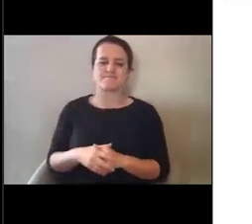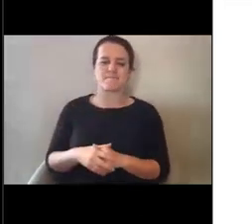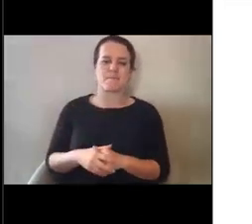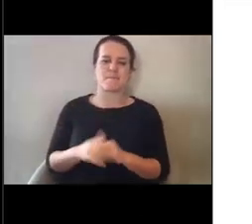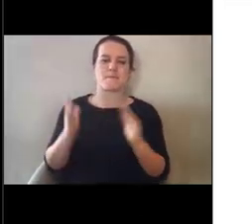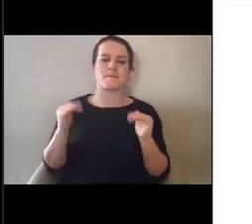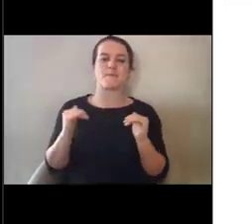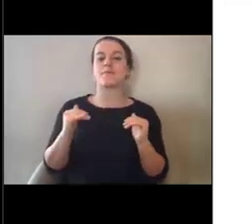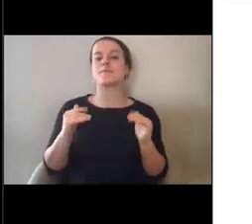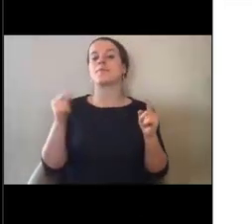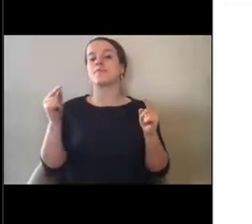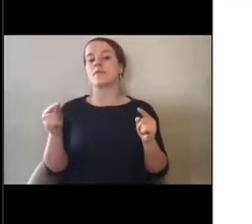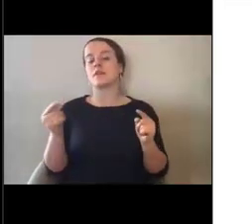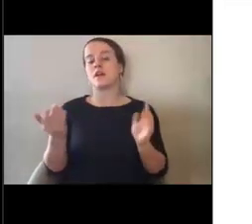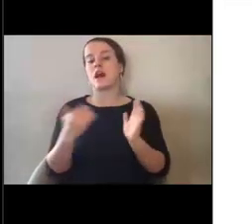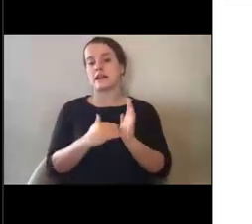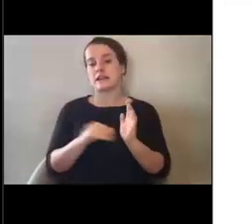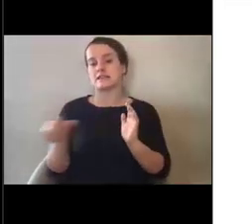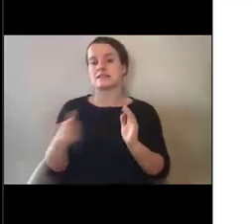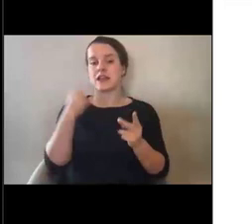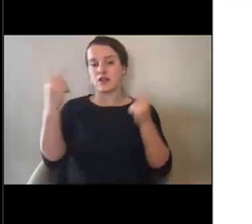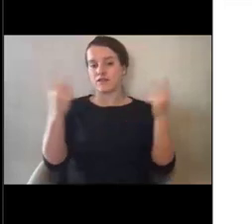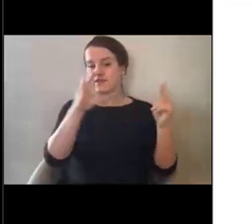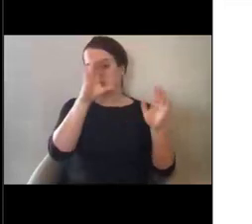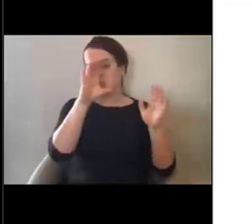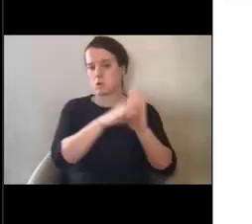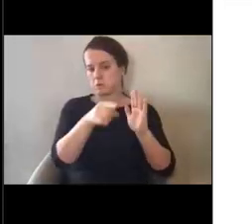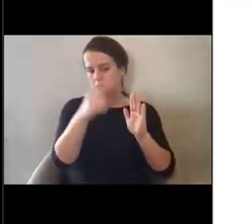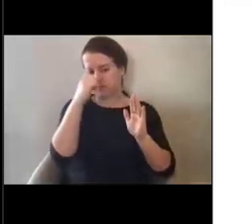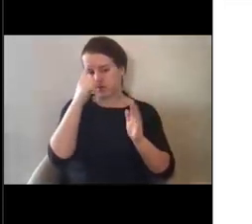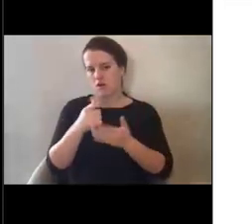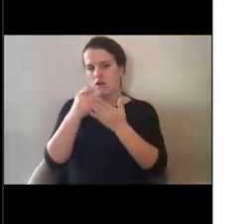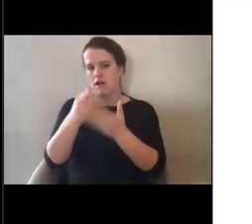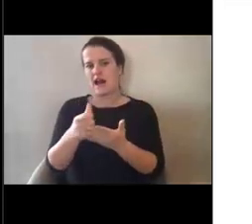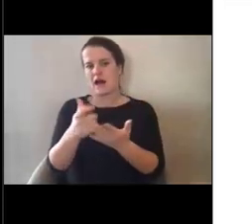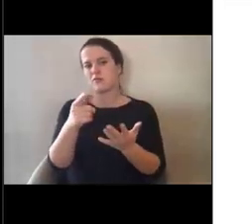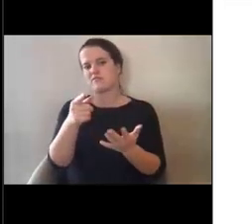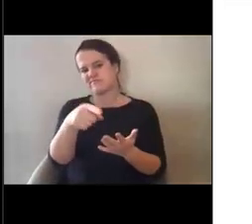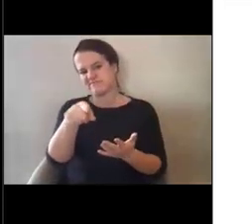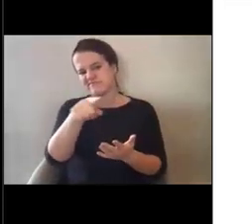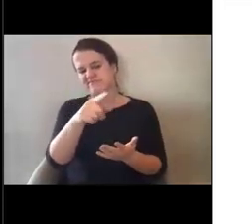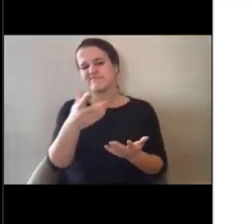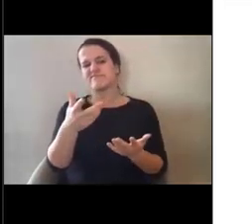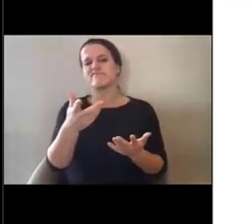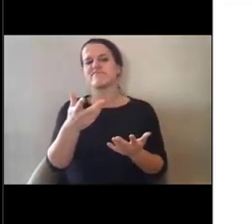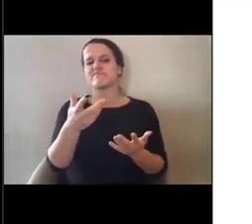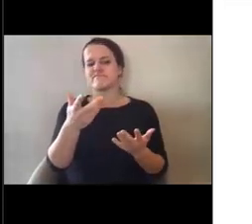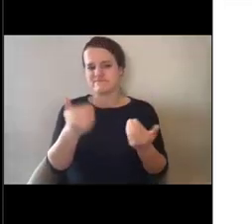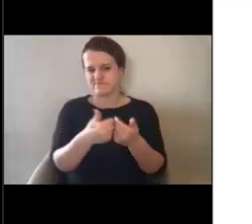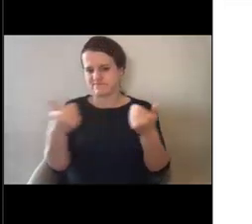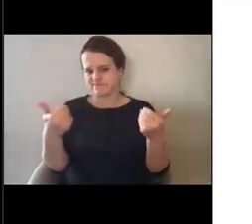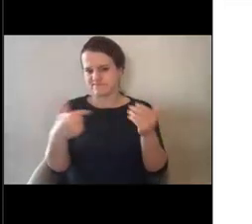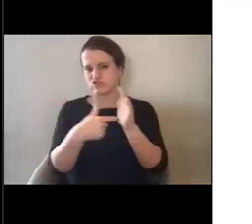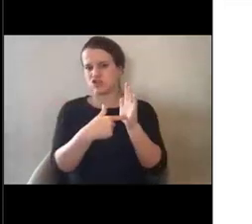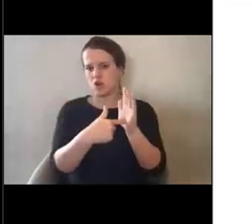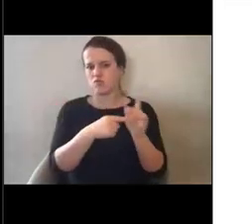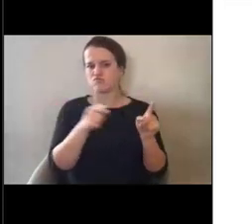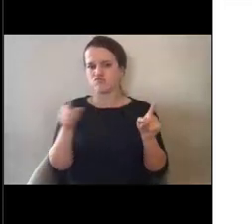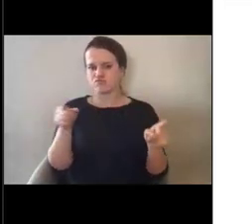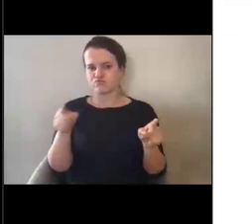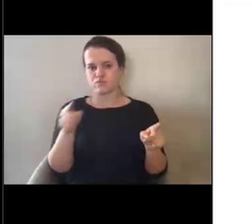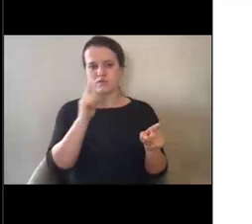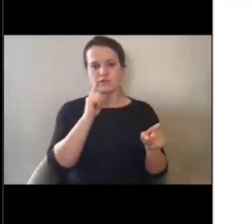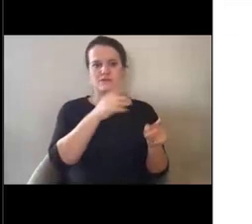So again, this is another visualization to sort of identify demonstrate the distinction between